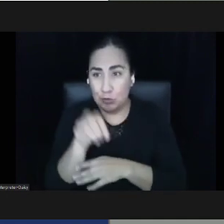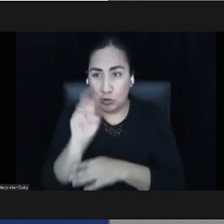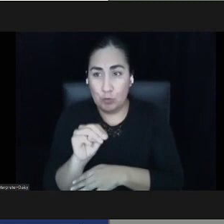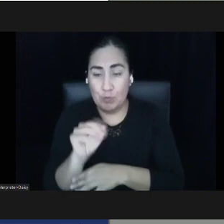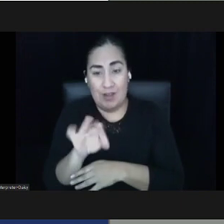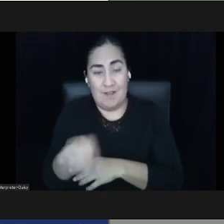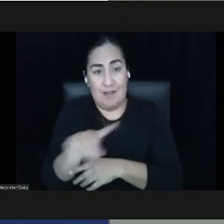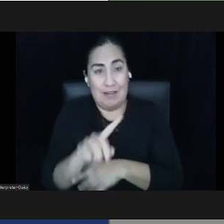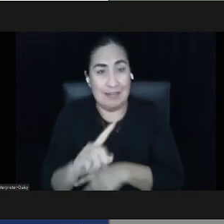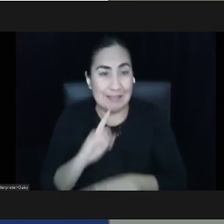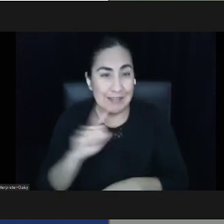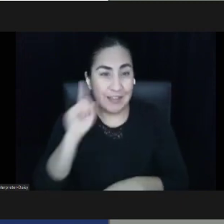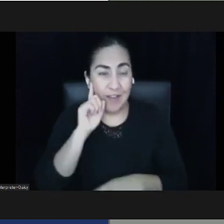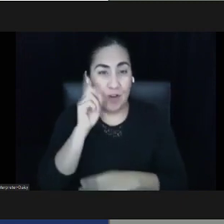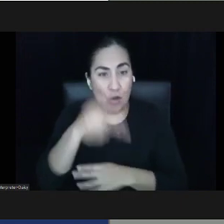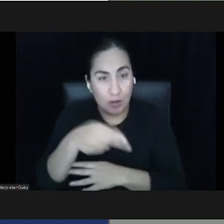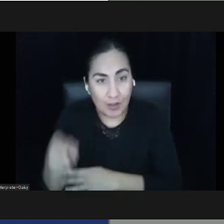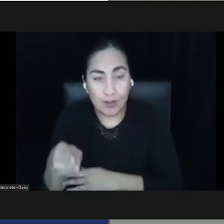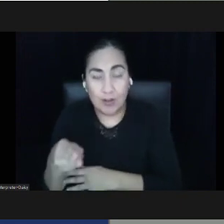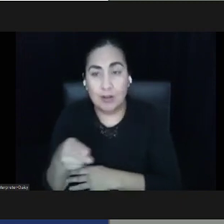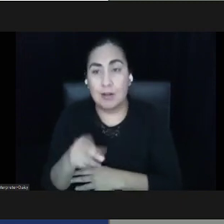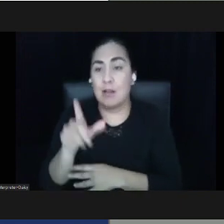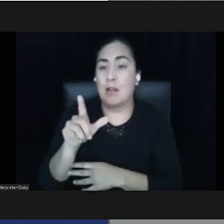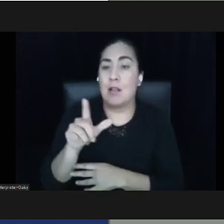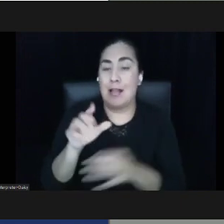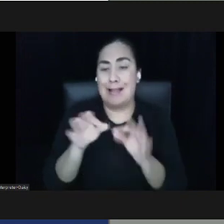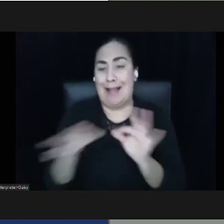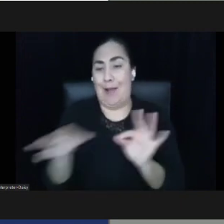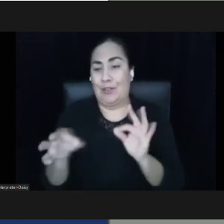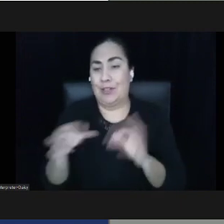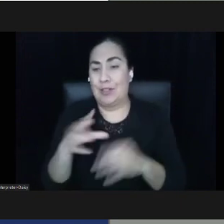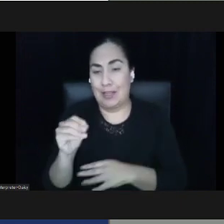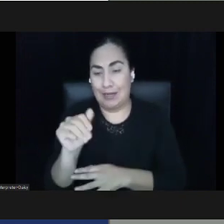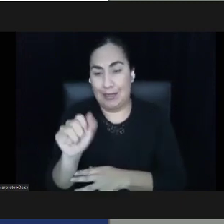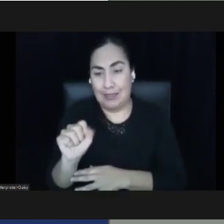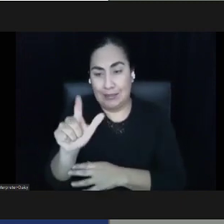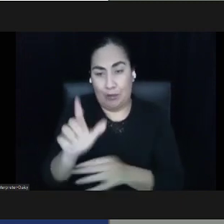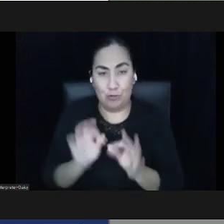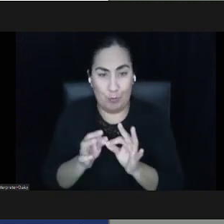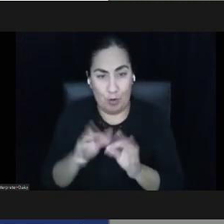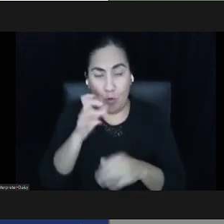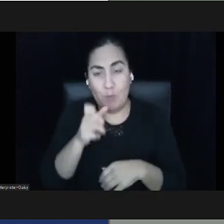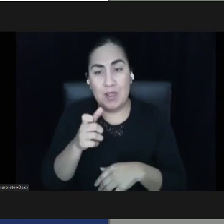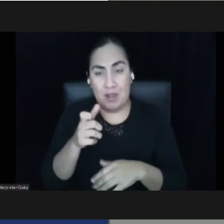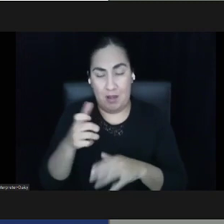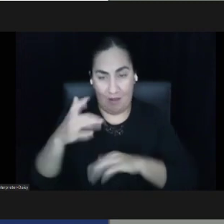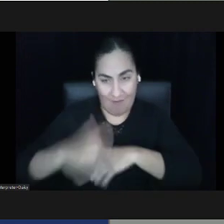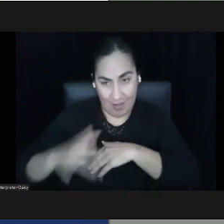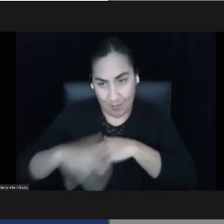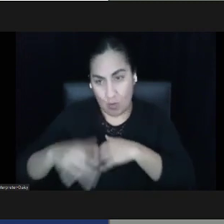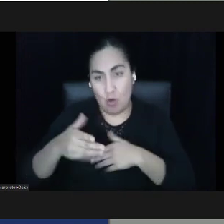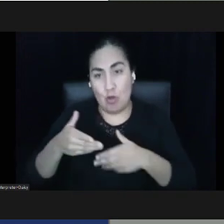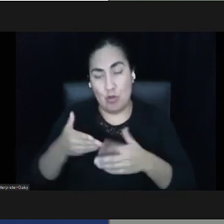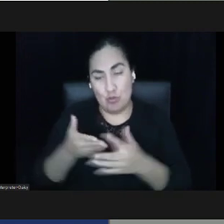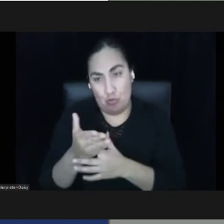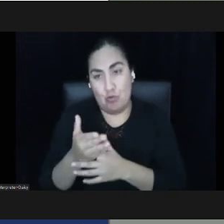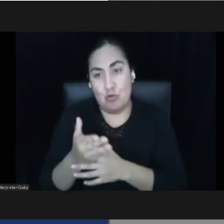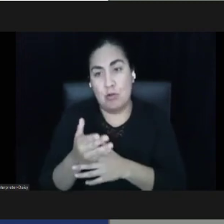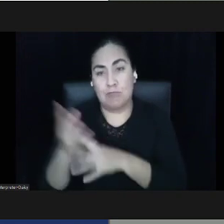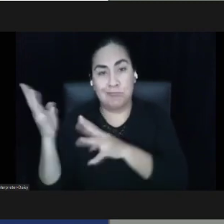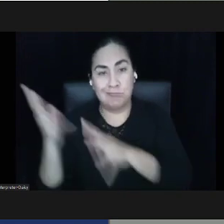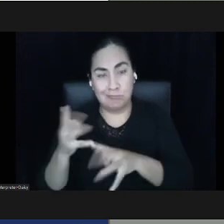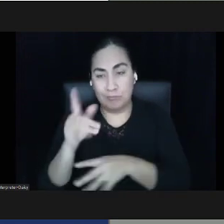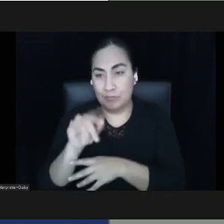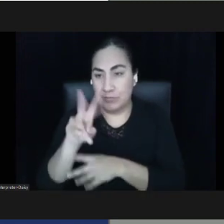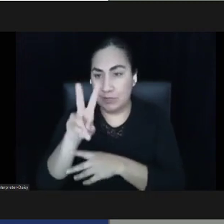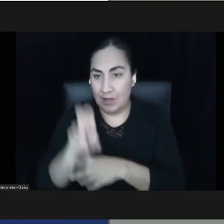Live captioning and ASL interpretation will be available via the live stream. The links for these have been provided to the left of your screen